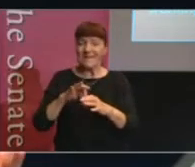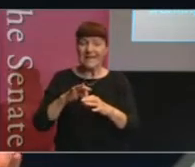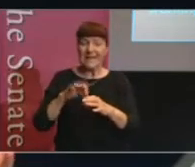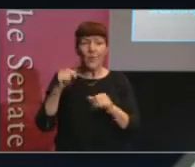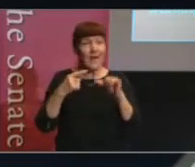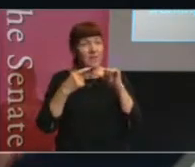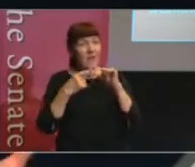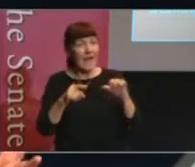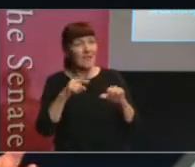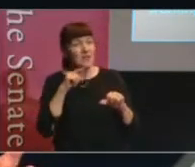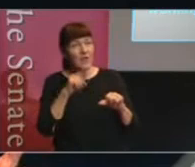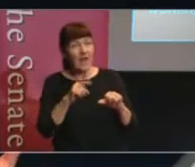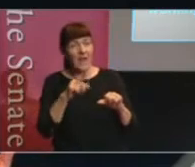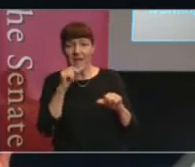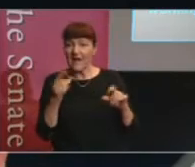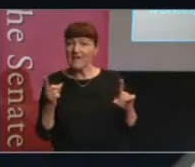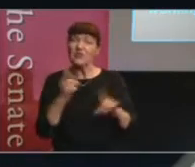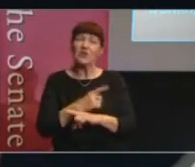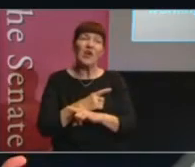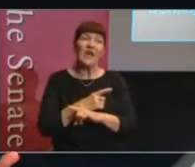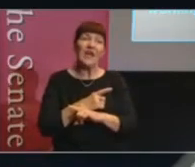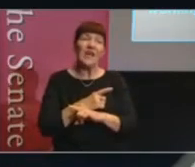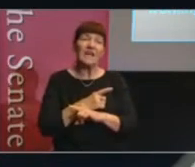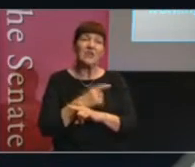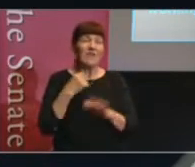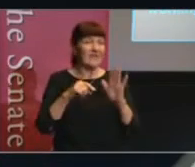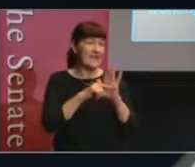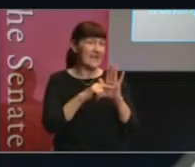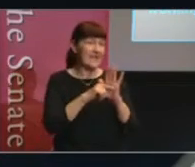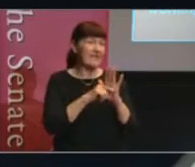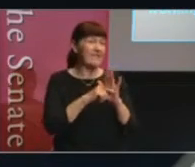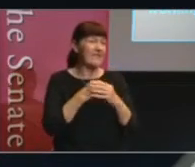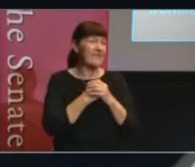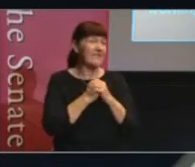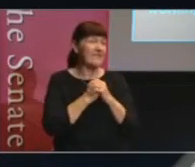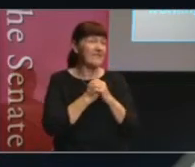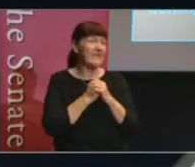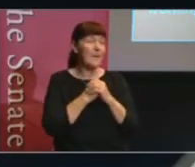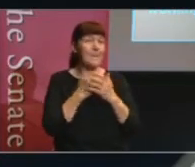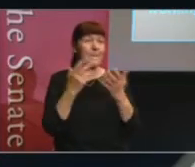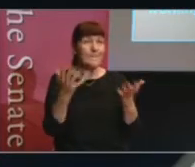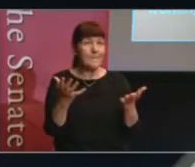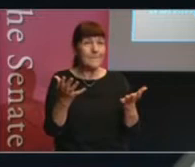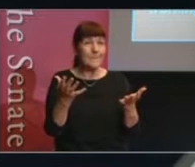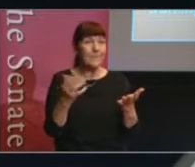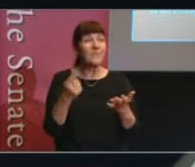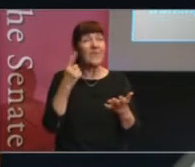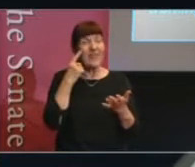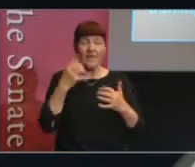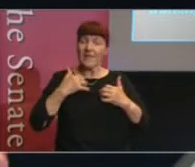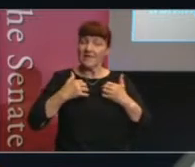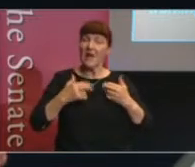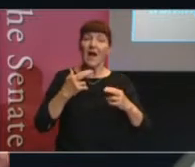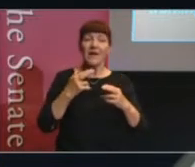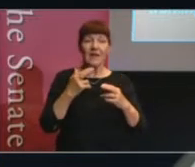reaction to that that might change the discourse in the future if it's negative. But I think the exciting thing for me is